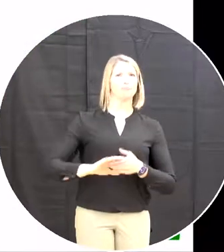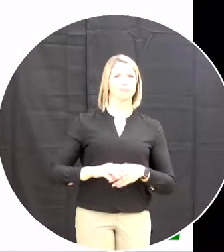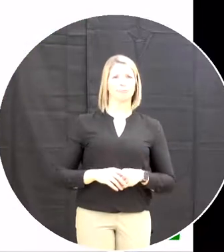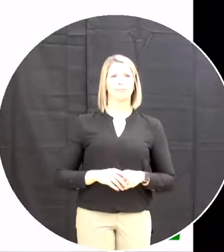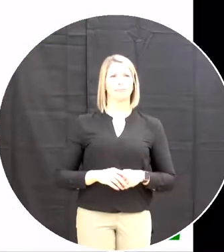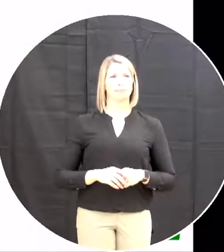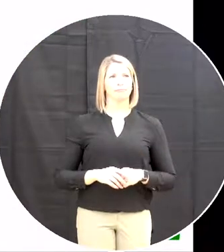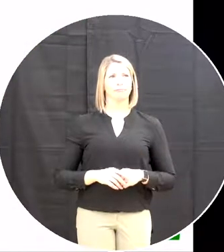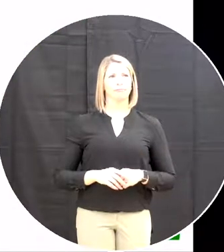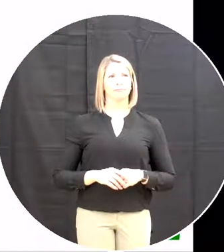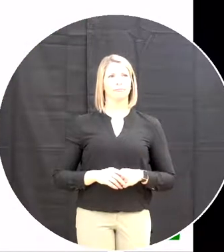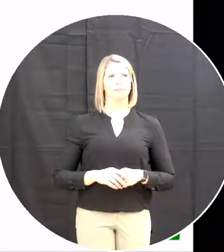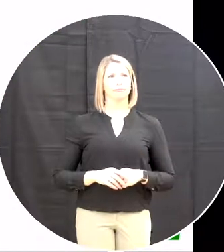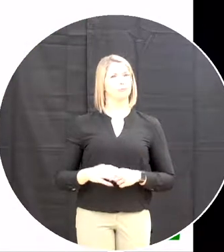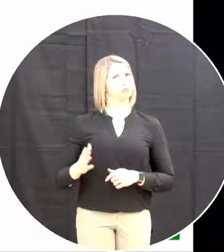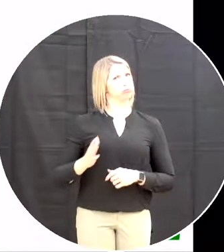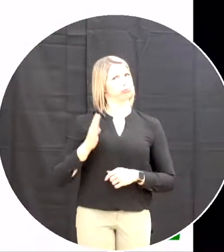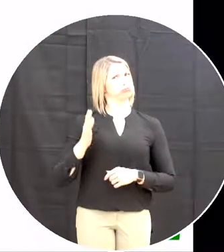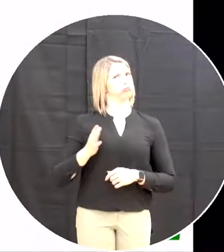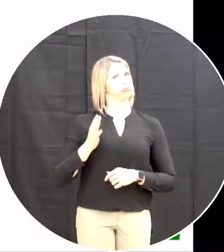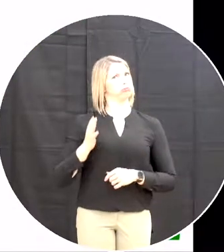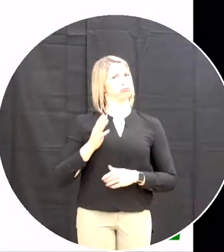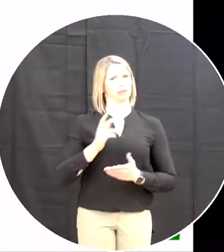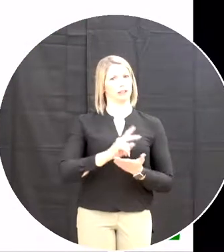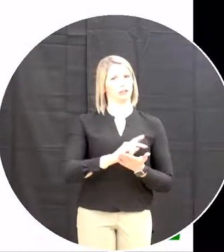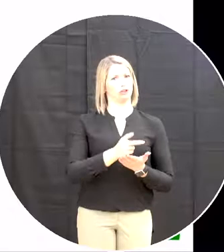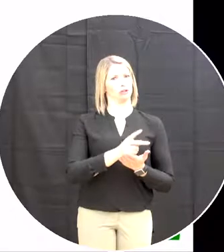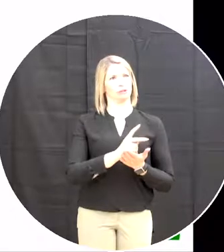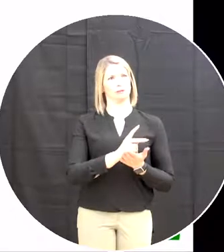State-of-the-art kitchen facilities